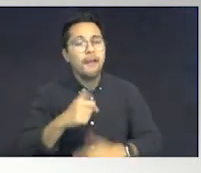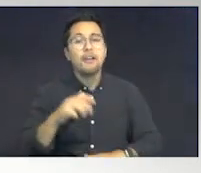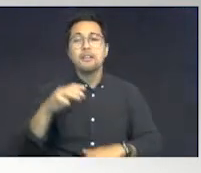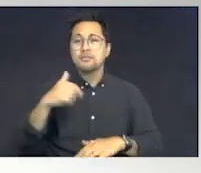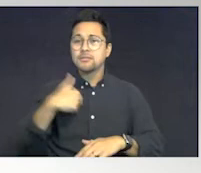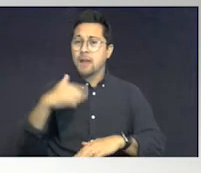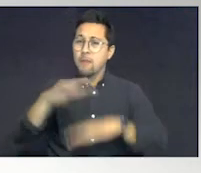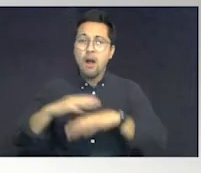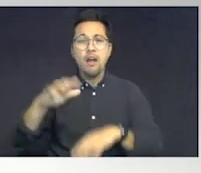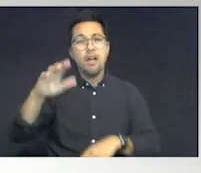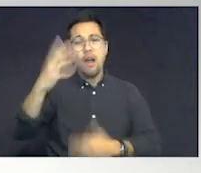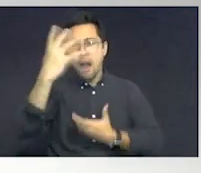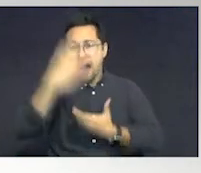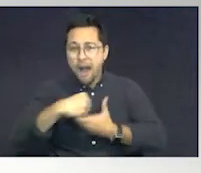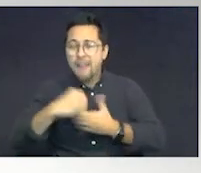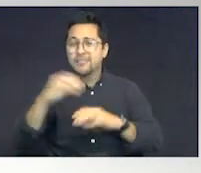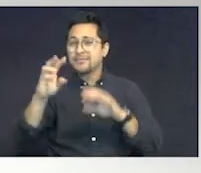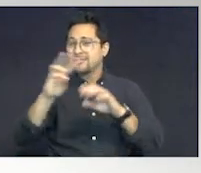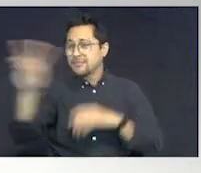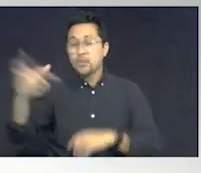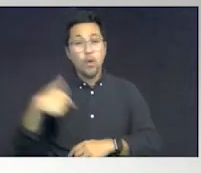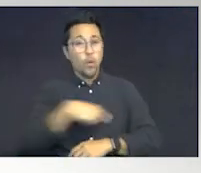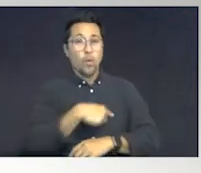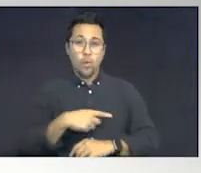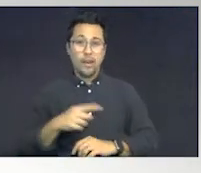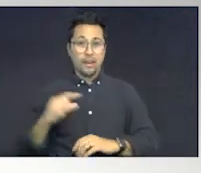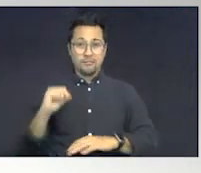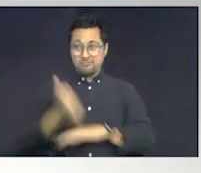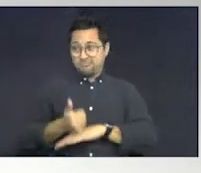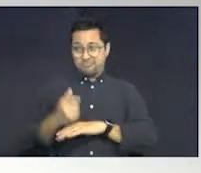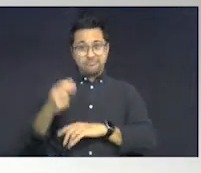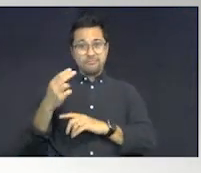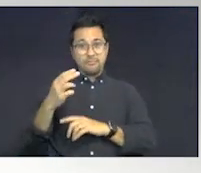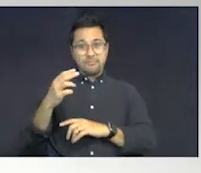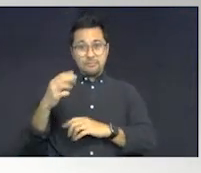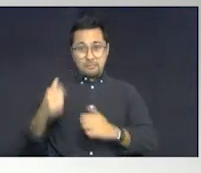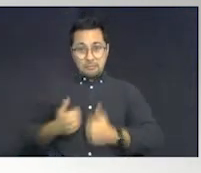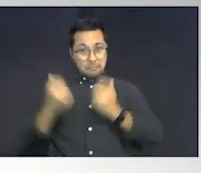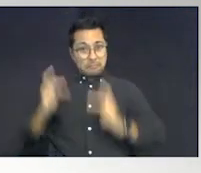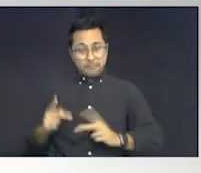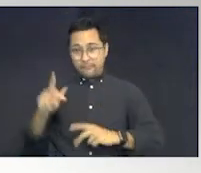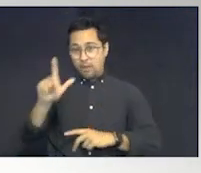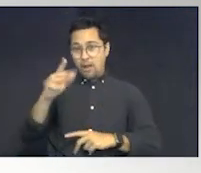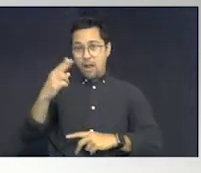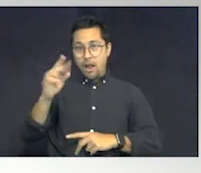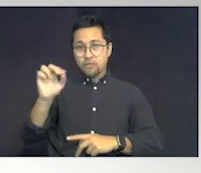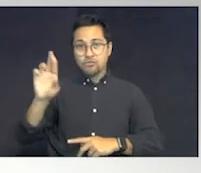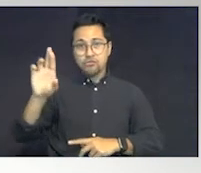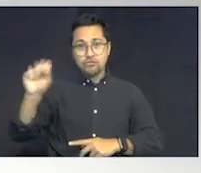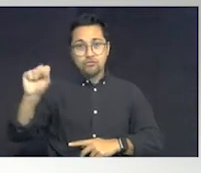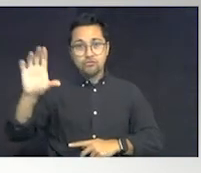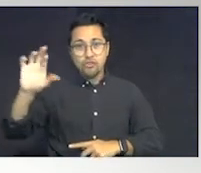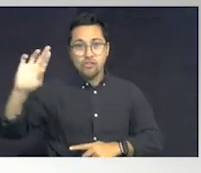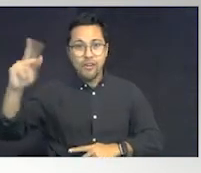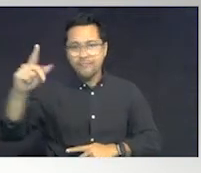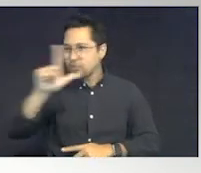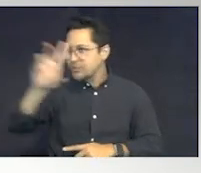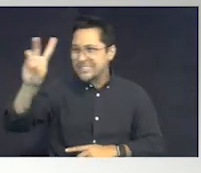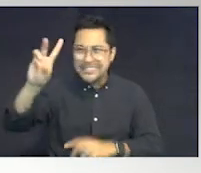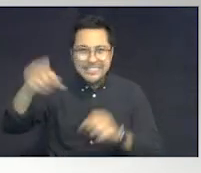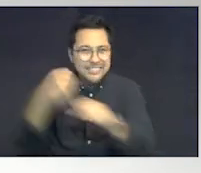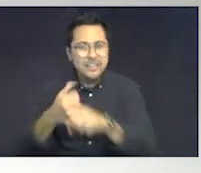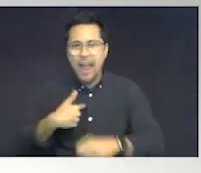Autism Society of Railroad, there's a Facebook page, we've been residents of Hunters Creek for 26 years. I have trained 38